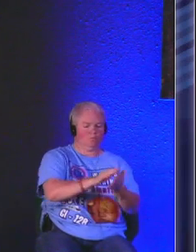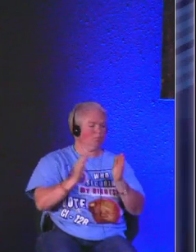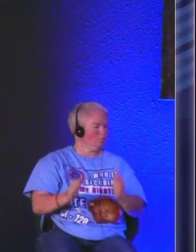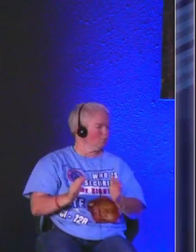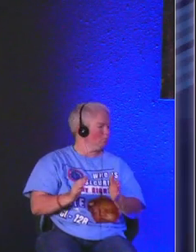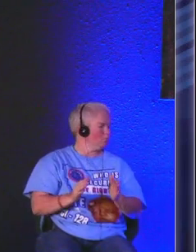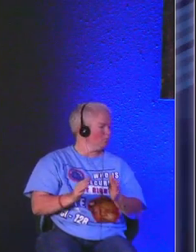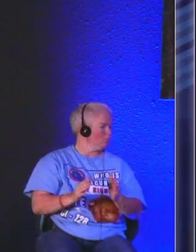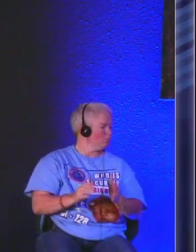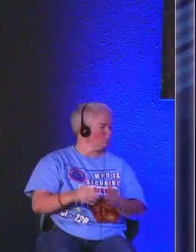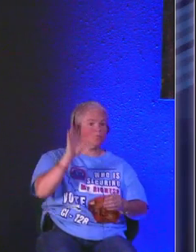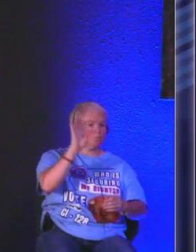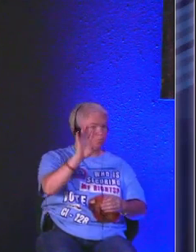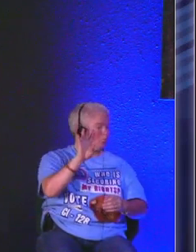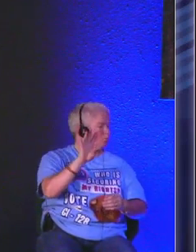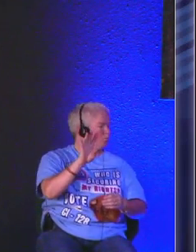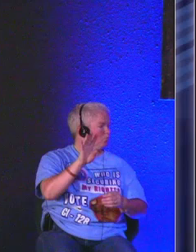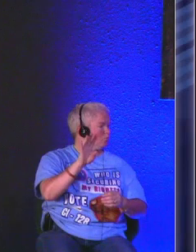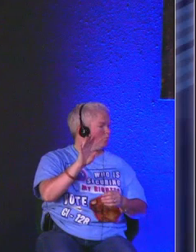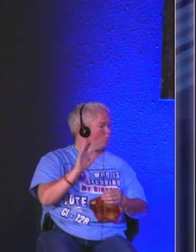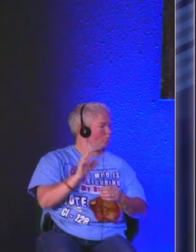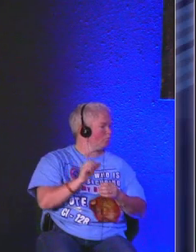so verse four